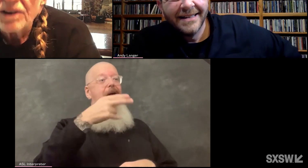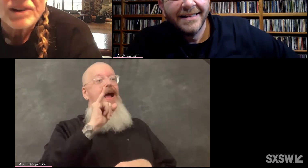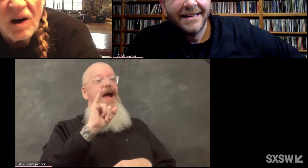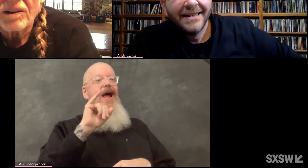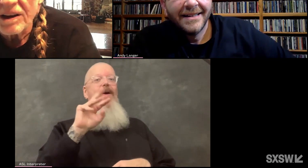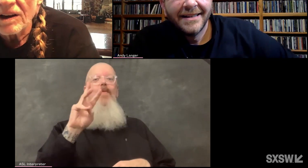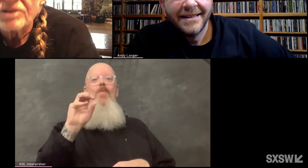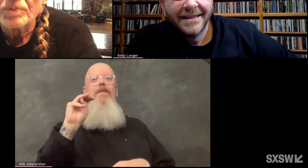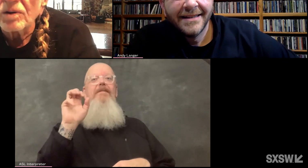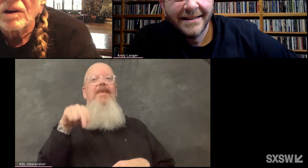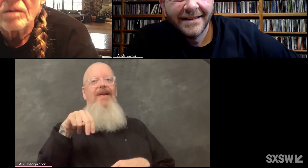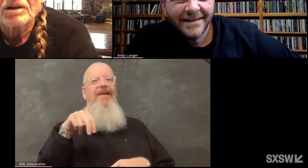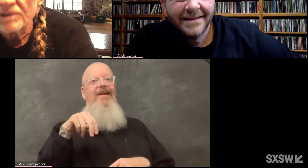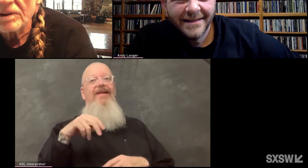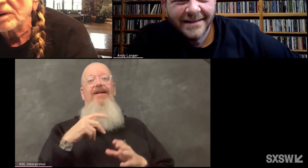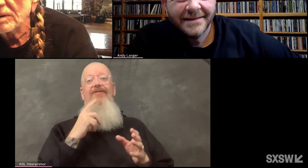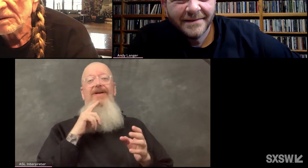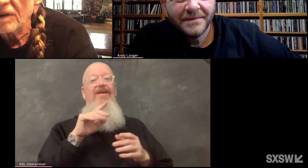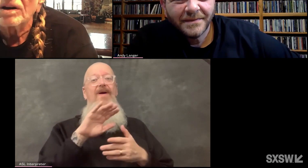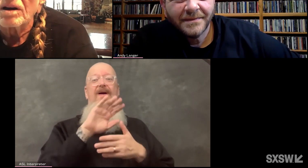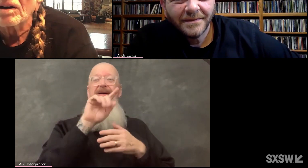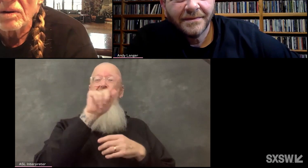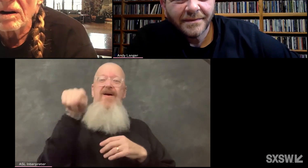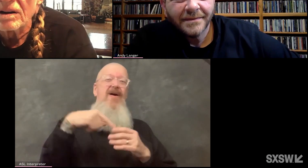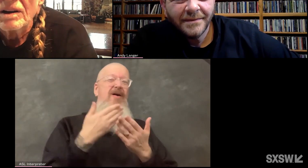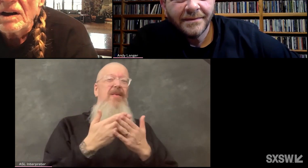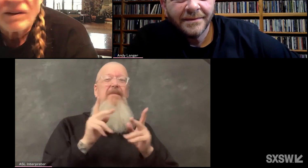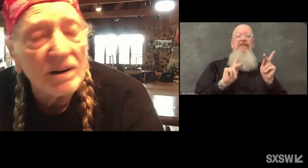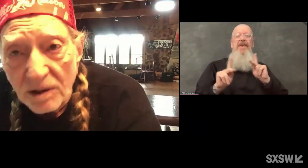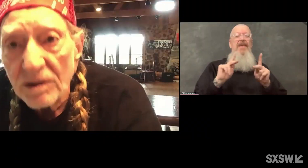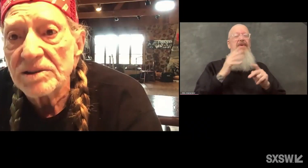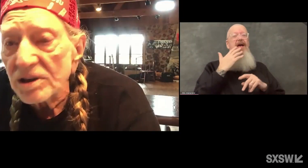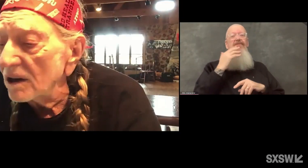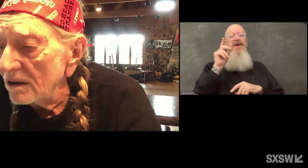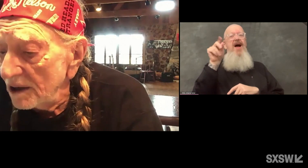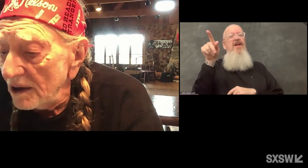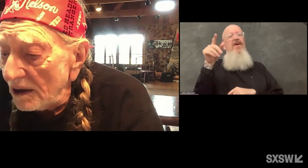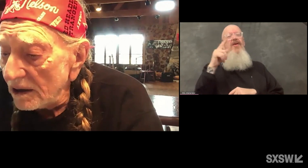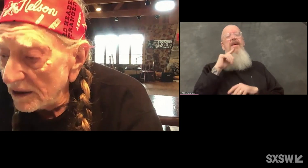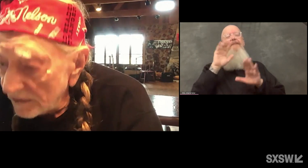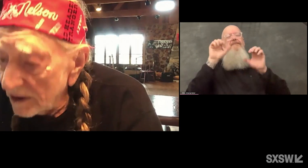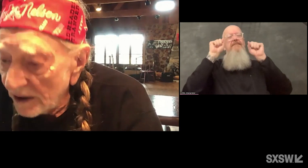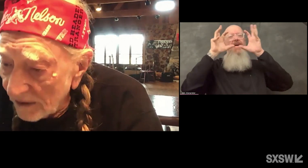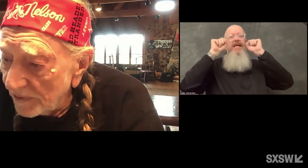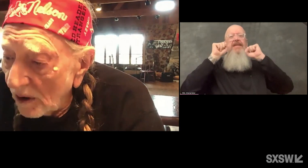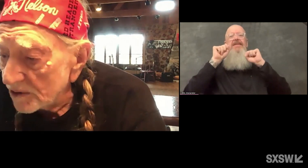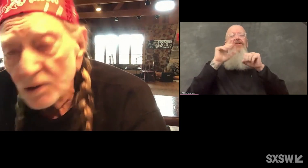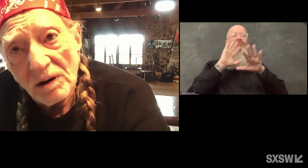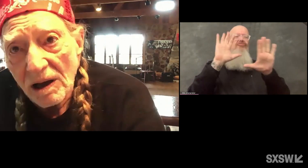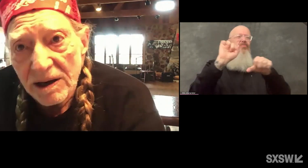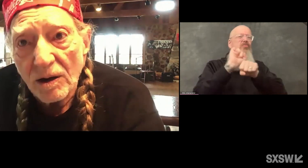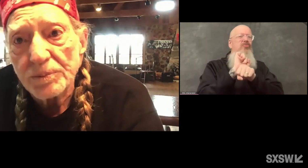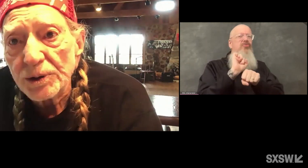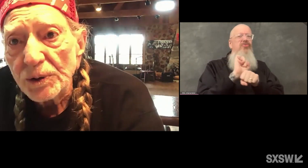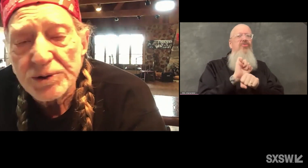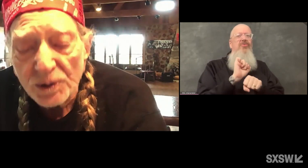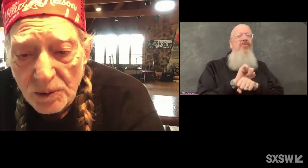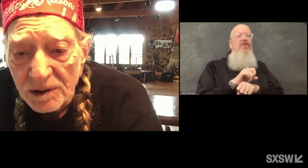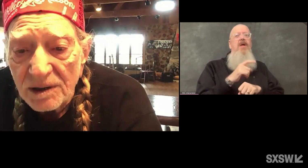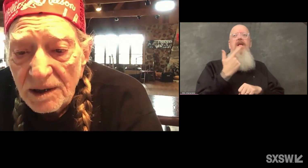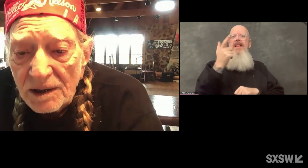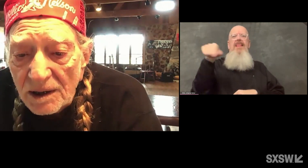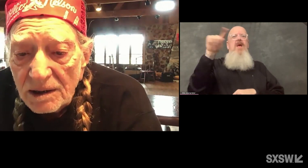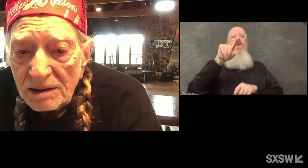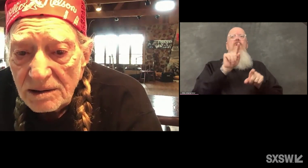Liz and all the gals up in Oklahoma in Colorado have done a great job, and they have also a lot of help, too.